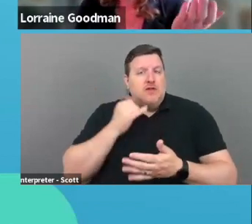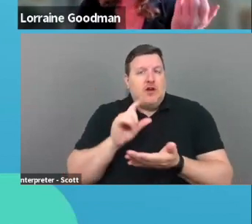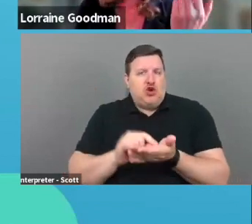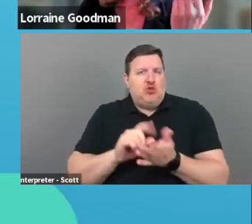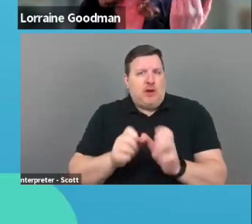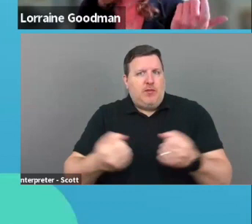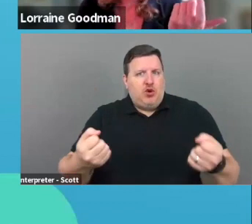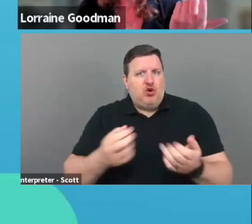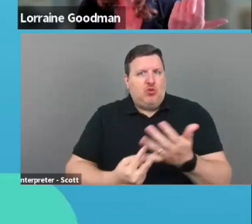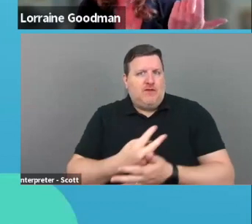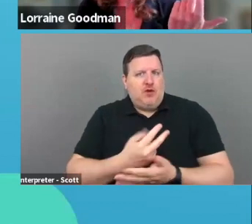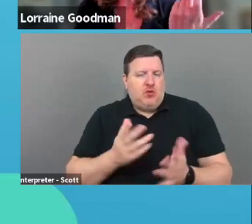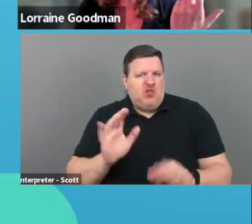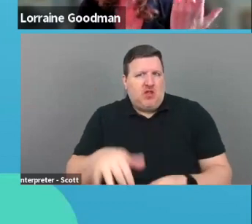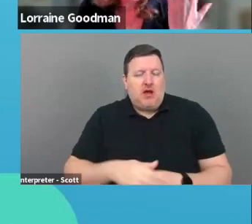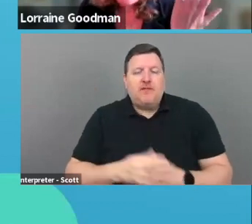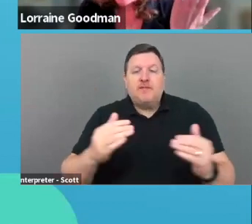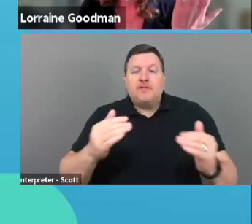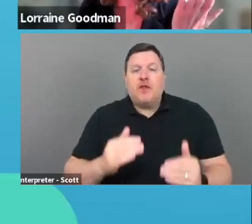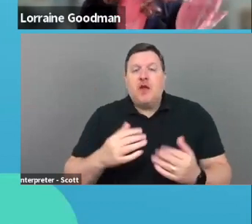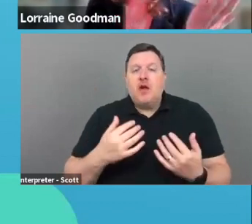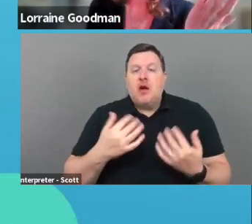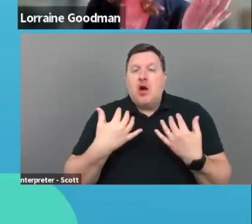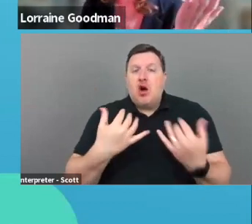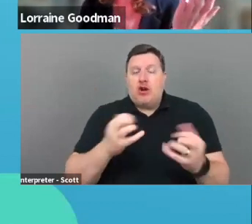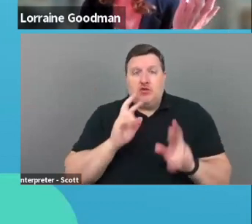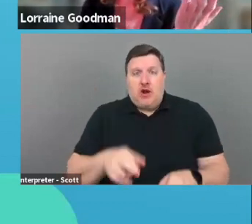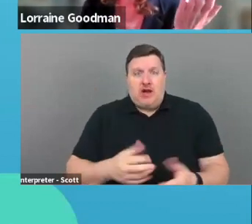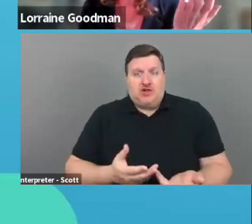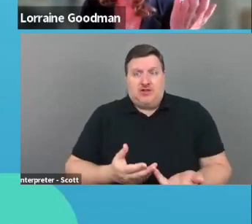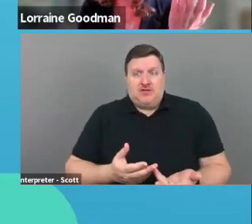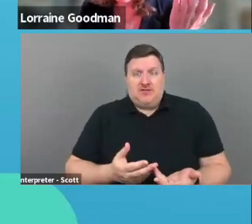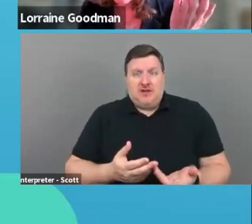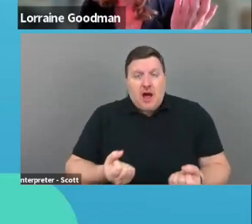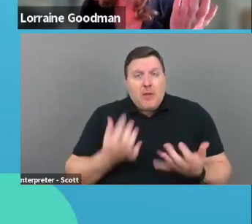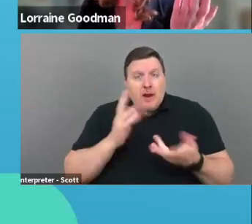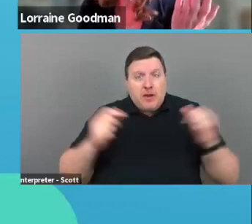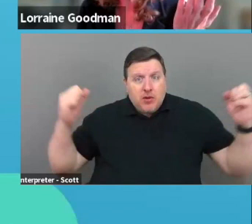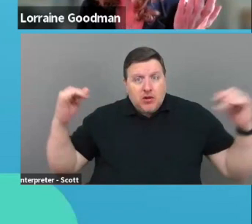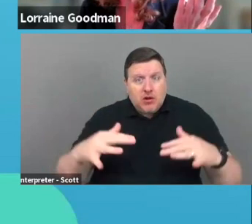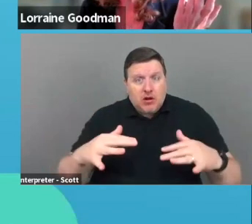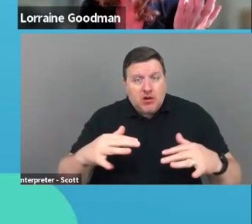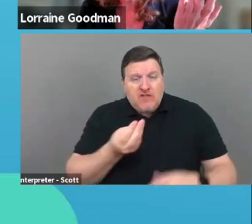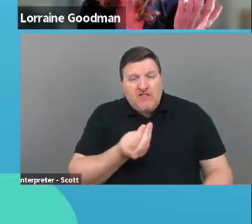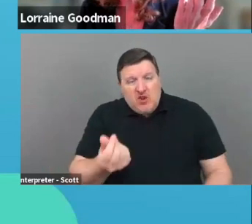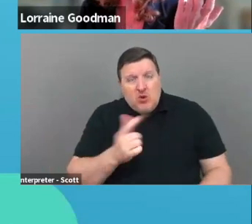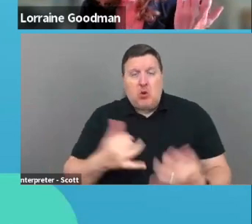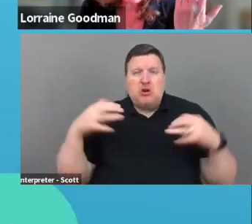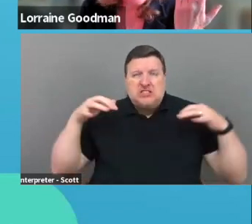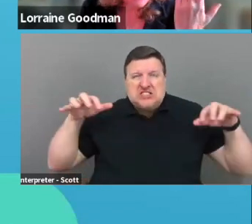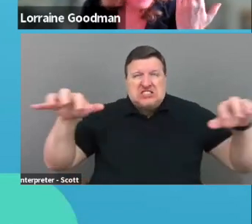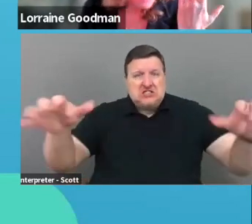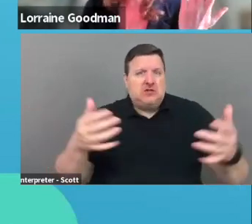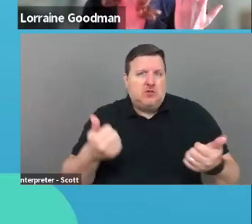um, audience reaction is how big are your audiences? Are they coming? Right? Um,